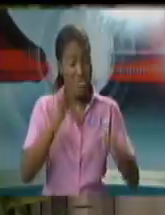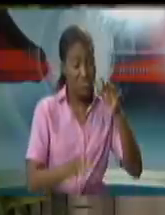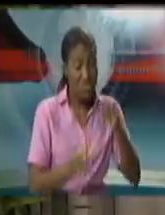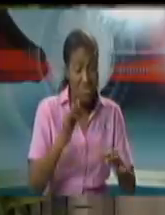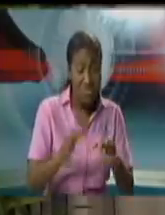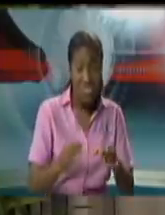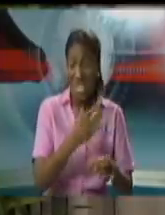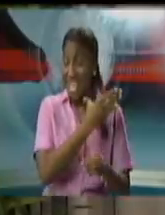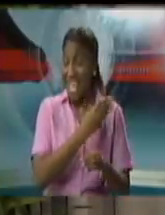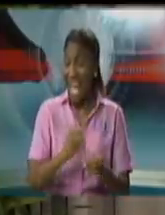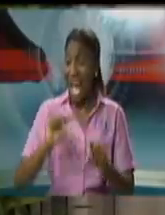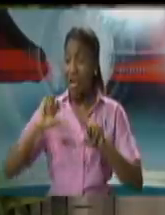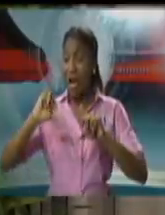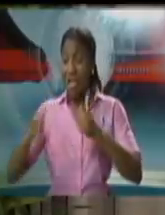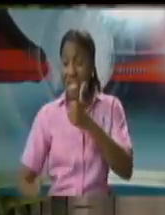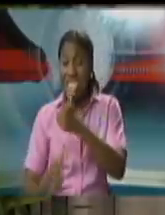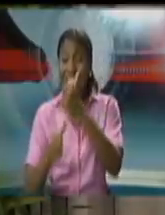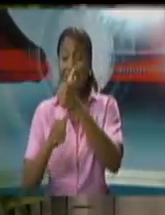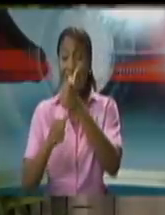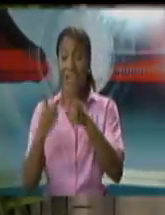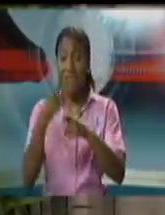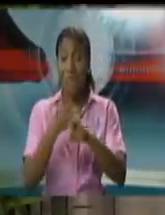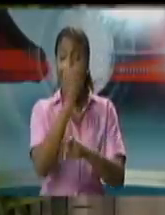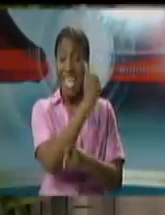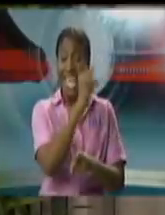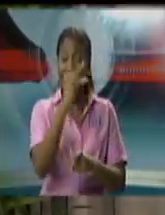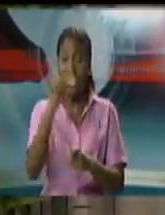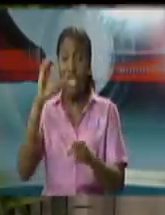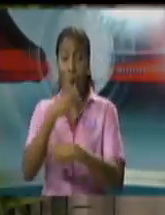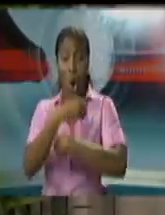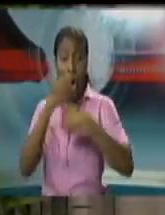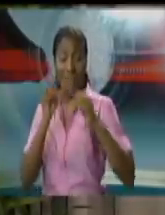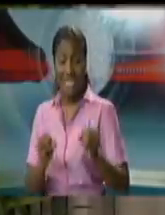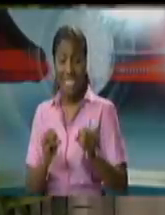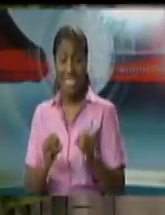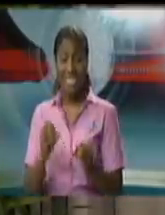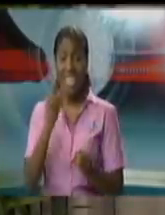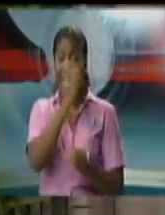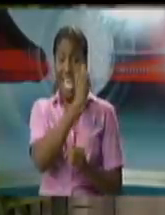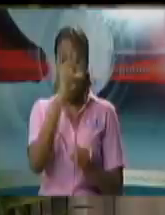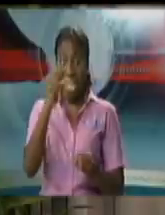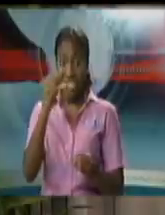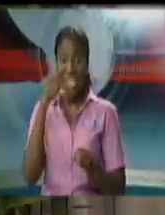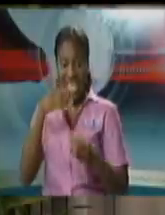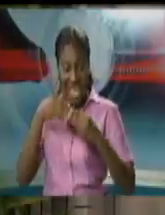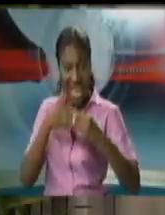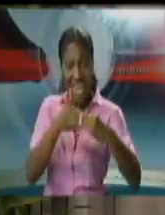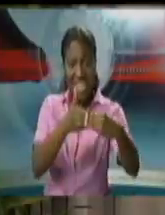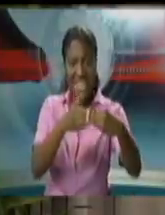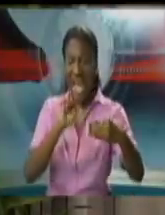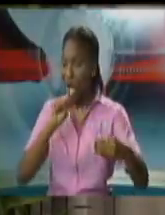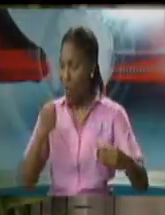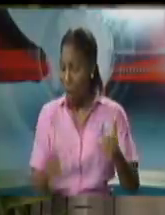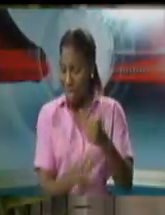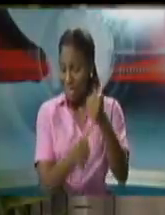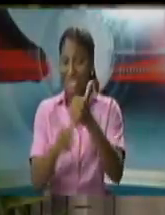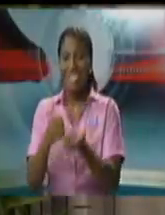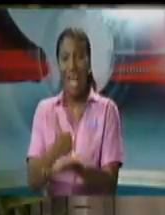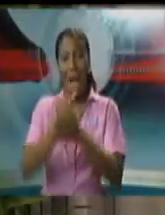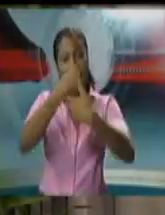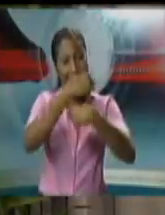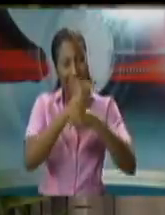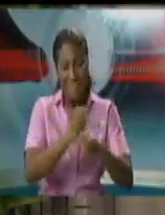reform, which the Attorney General's office has led in terms of the legislative and operational side, and which the various elements,